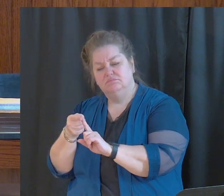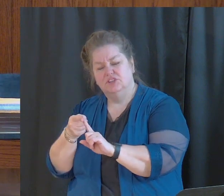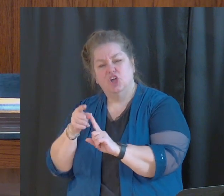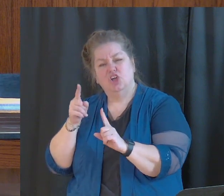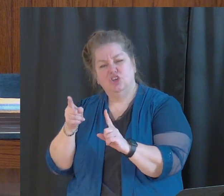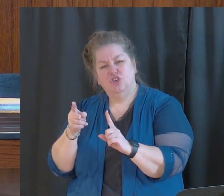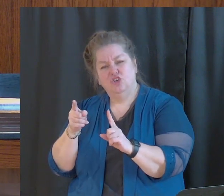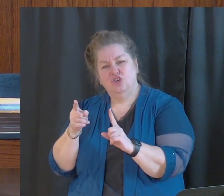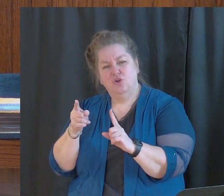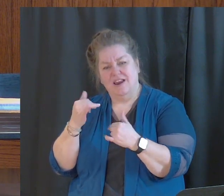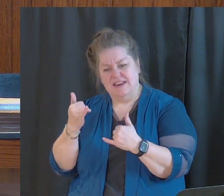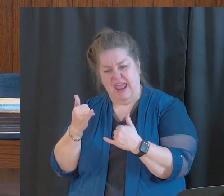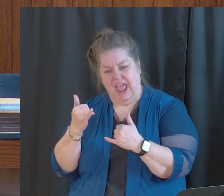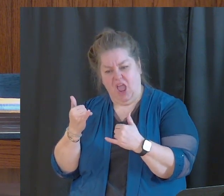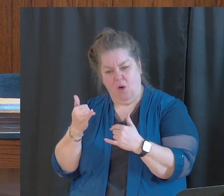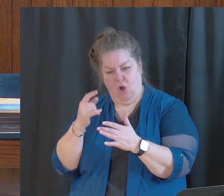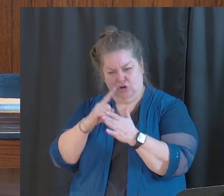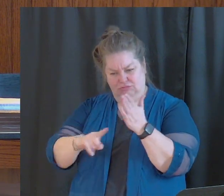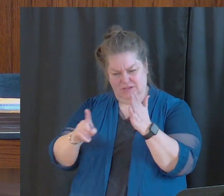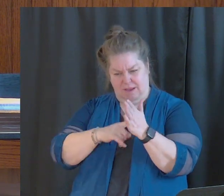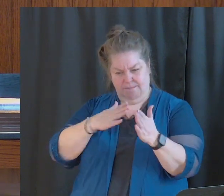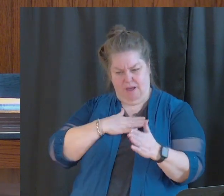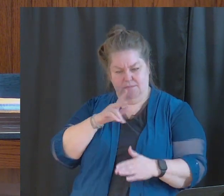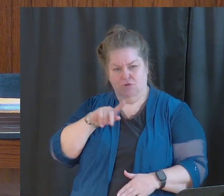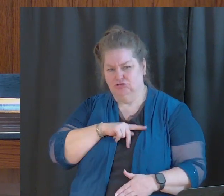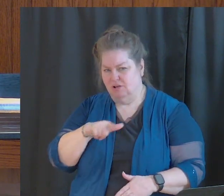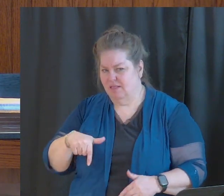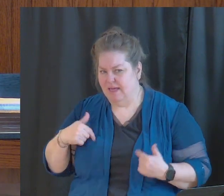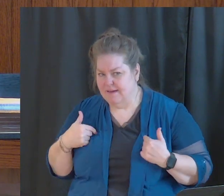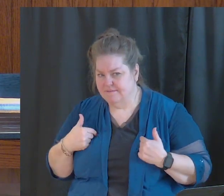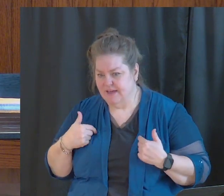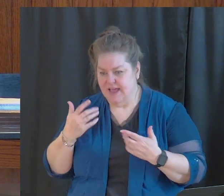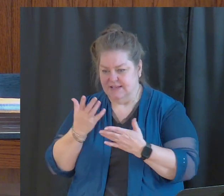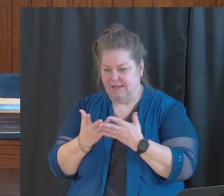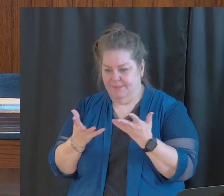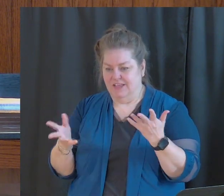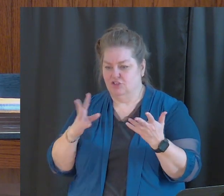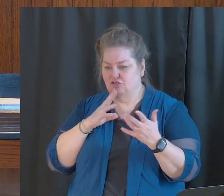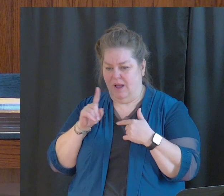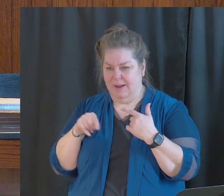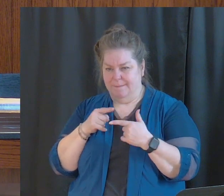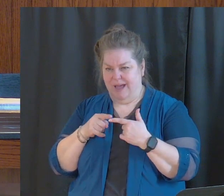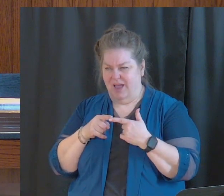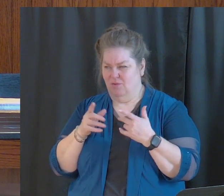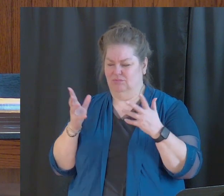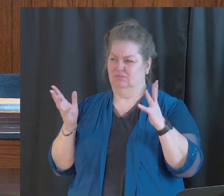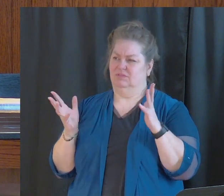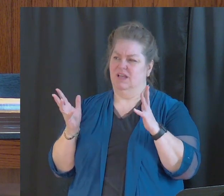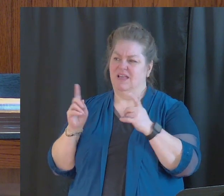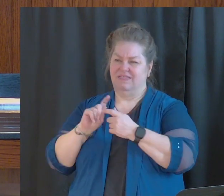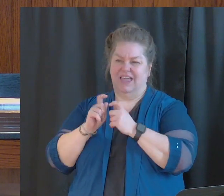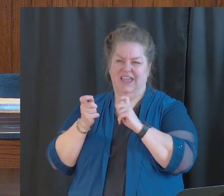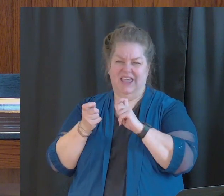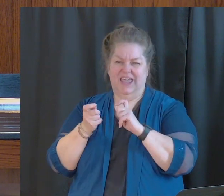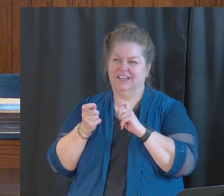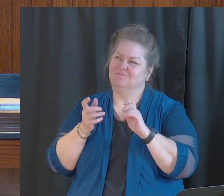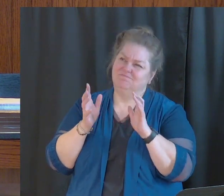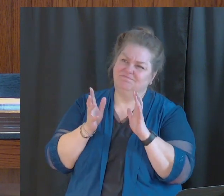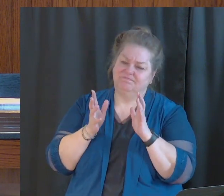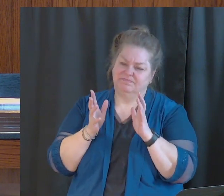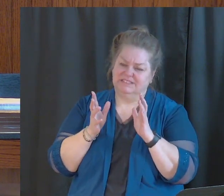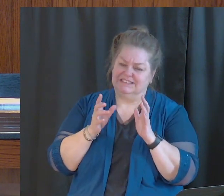starting to meddle into my personal life, and you know, some of the things you're talking about, that changes I need to make, they just really aren't